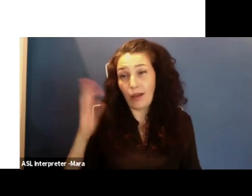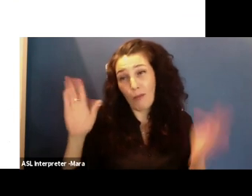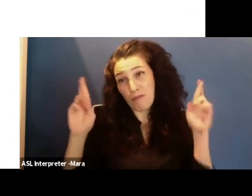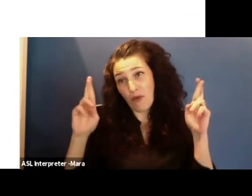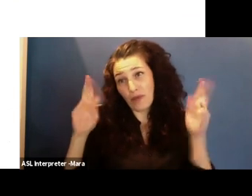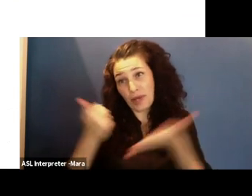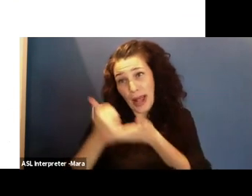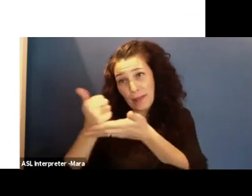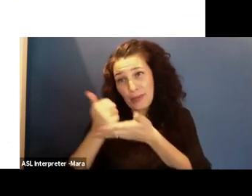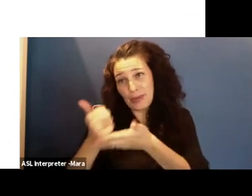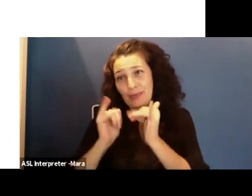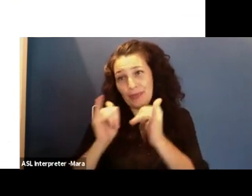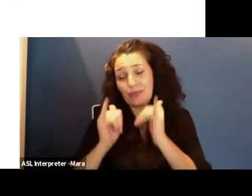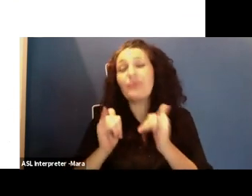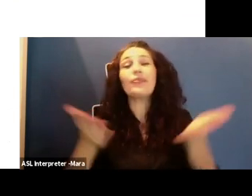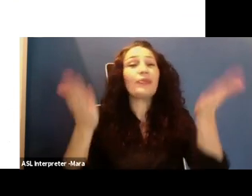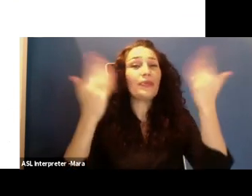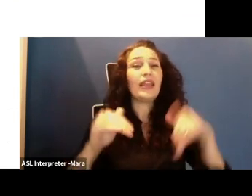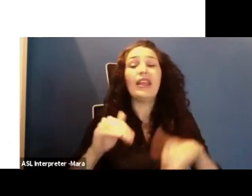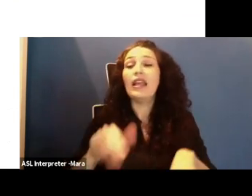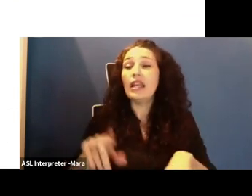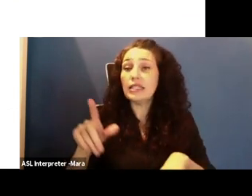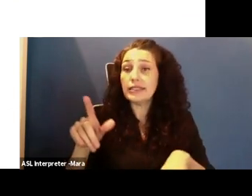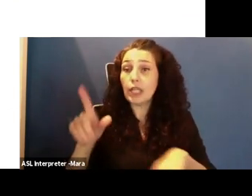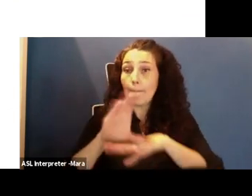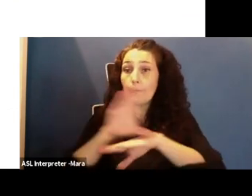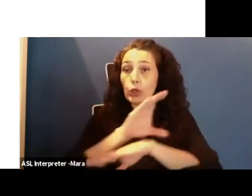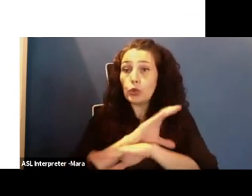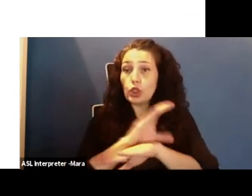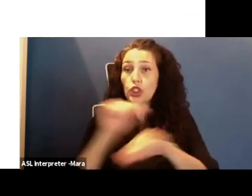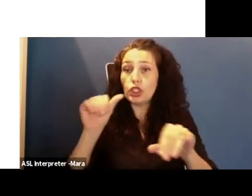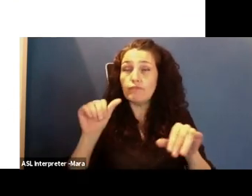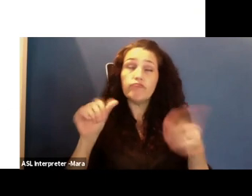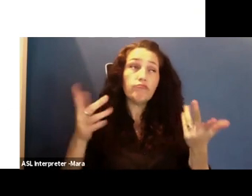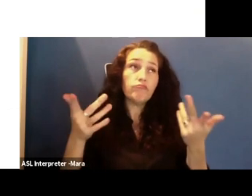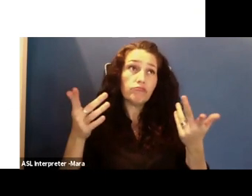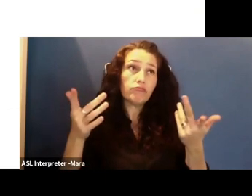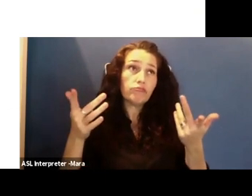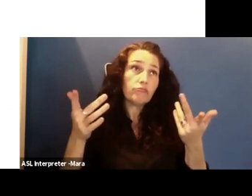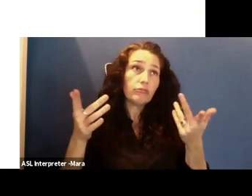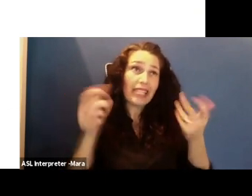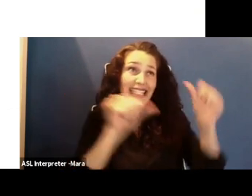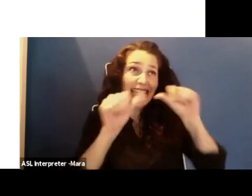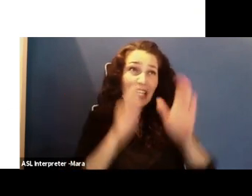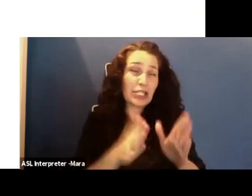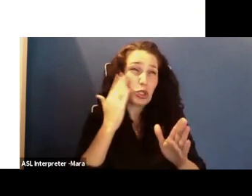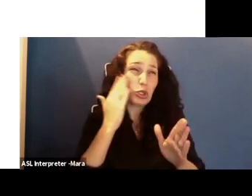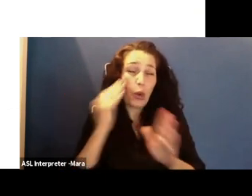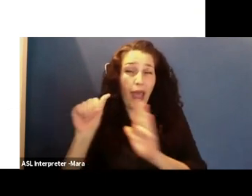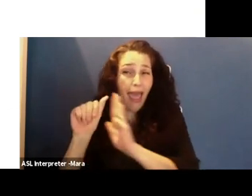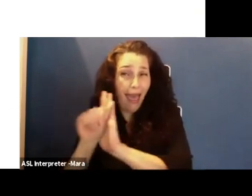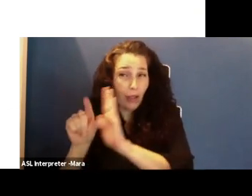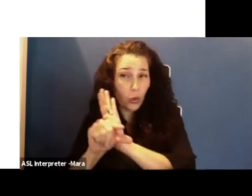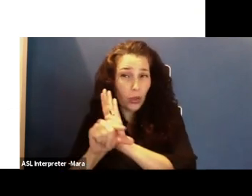So as a computer scientist, you've probably have heard of, even if you're not computer science, something called an algorithm. And